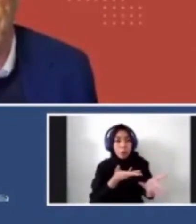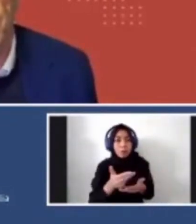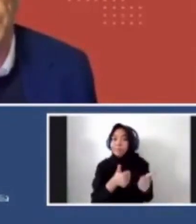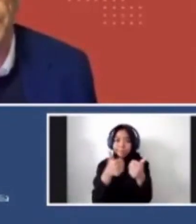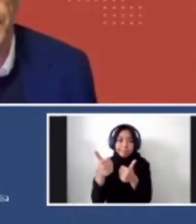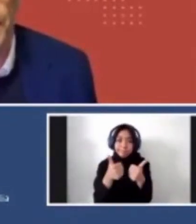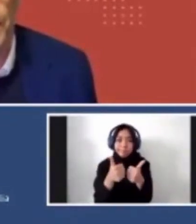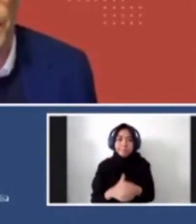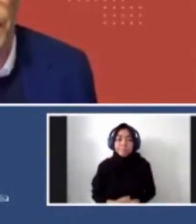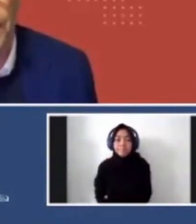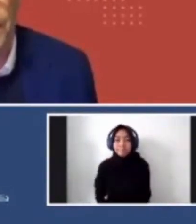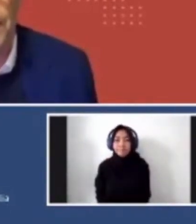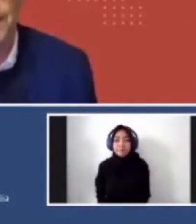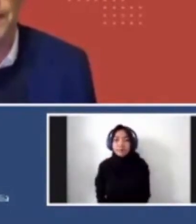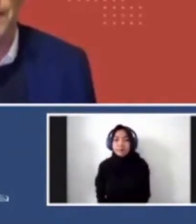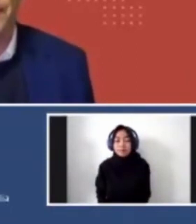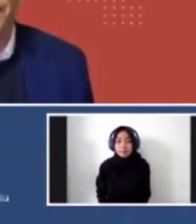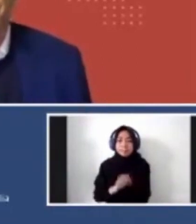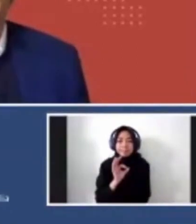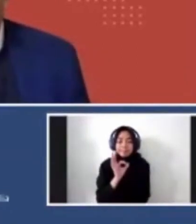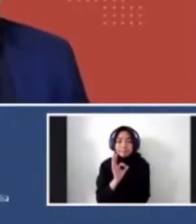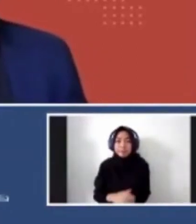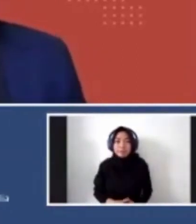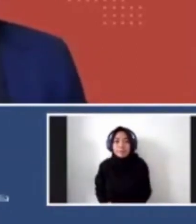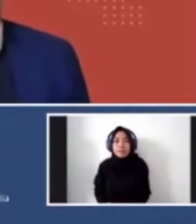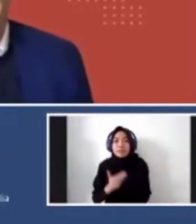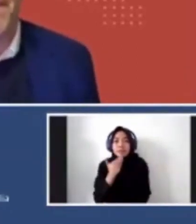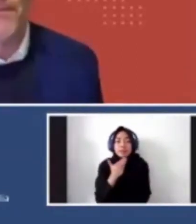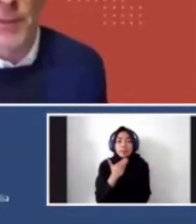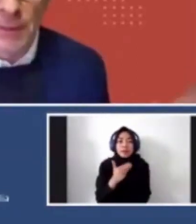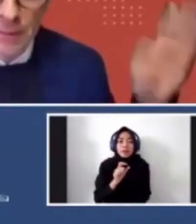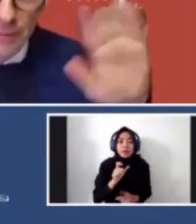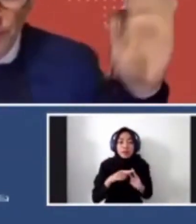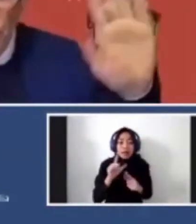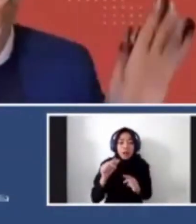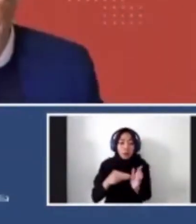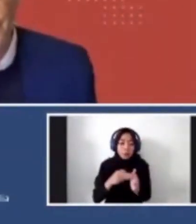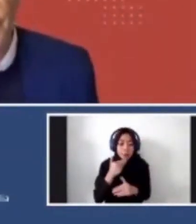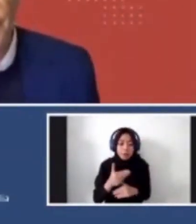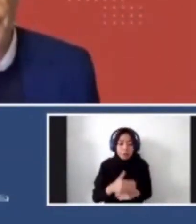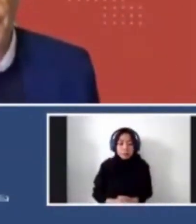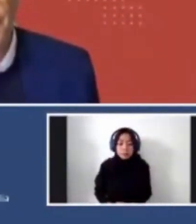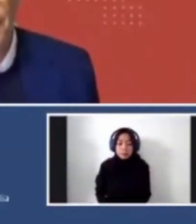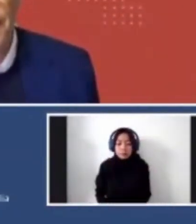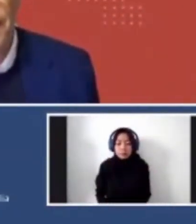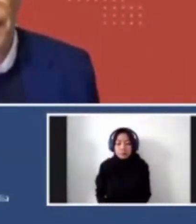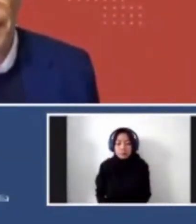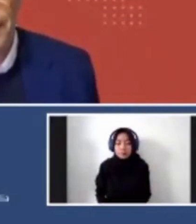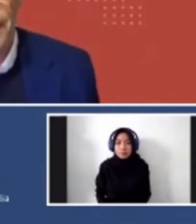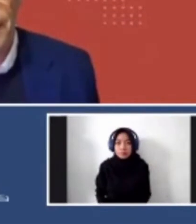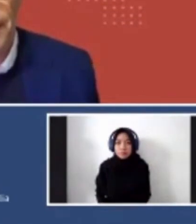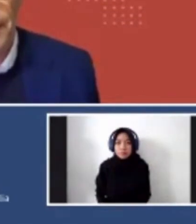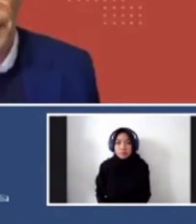have it. That's great. That's great. Thank you, Professor Morton. And I would also like to thank all